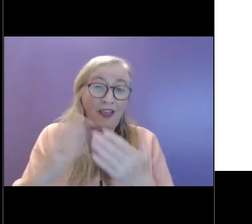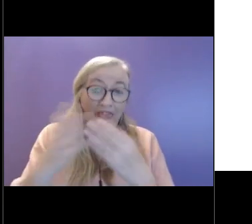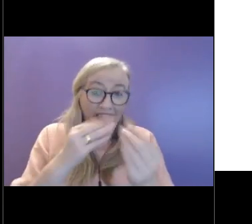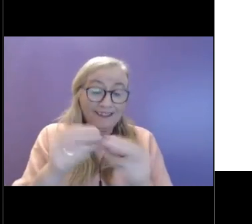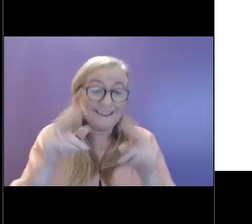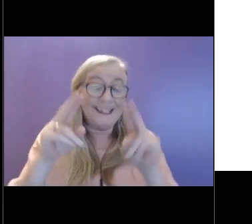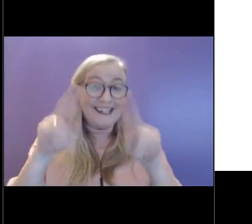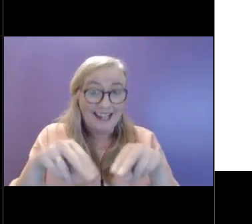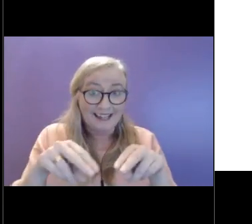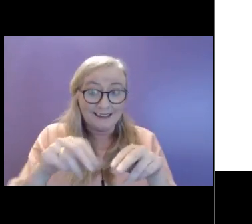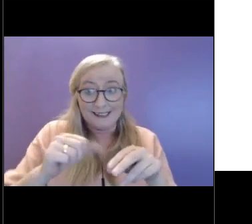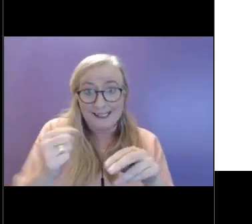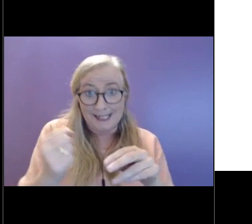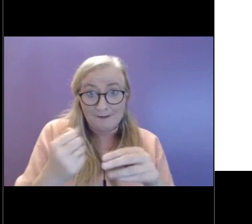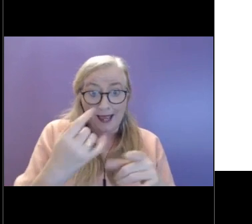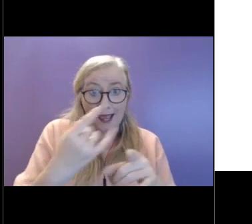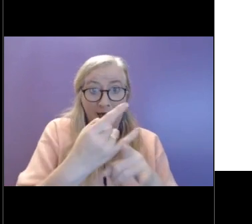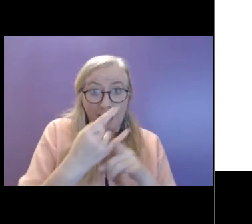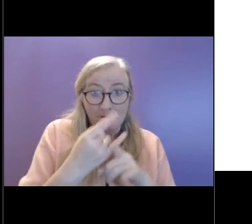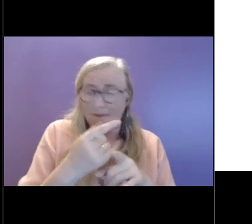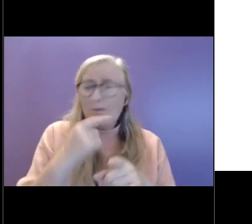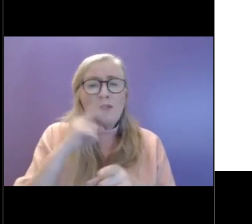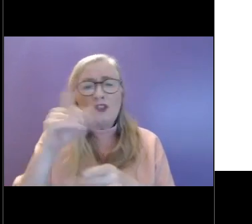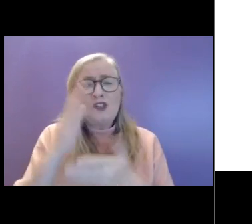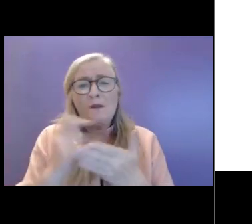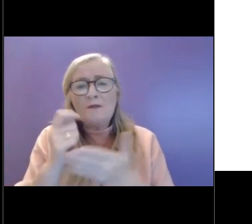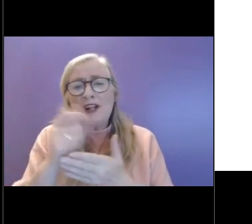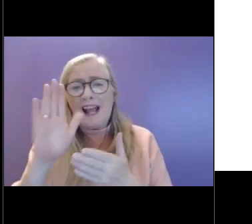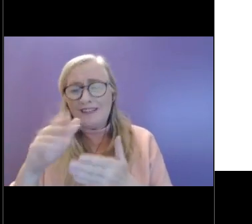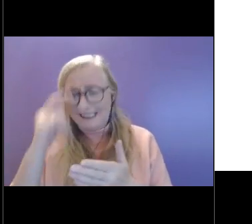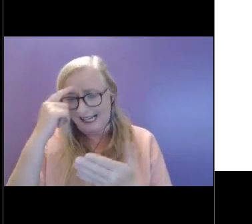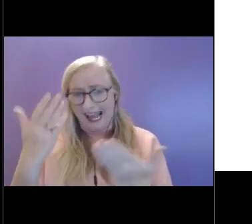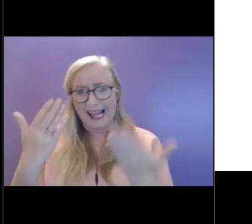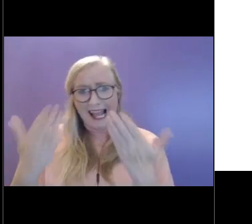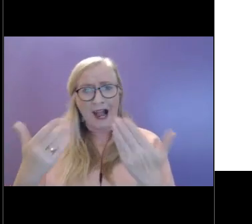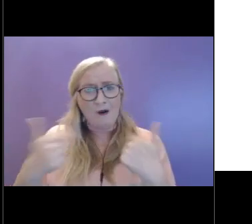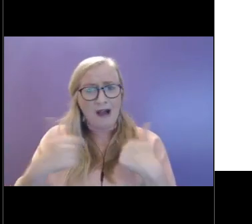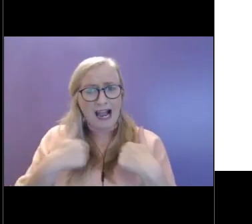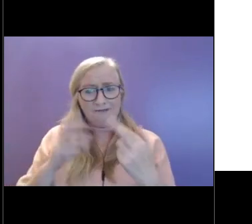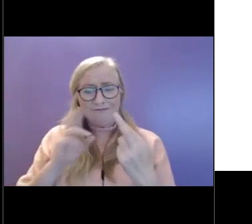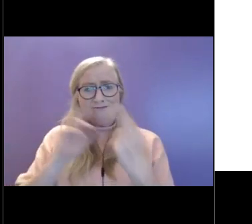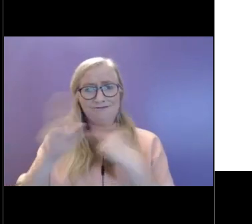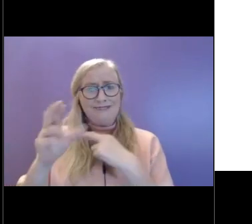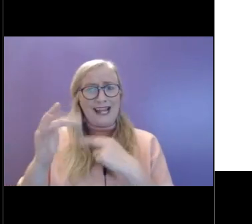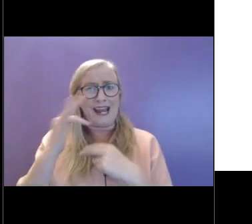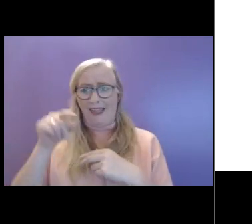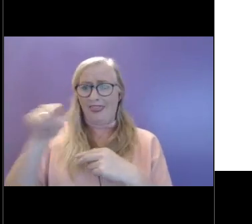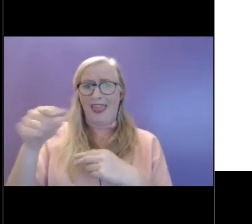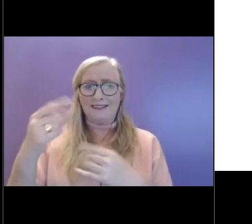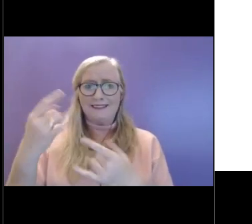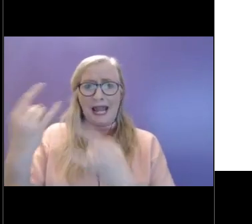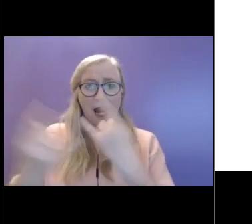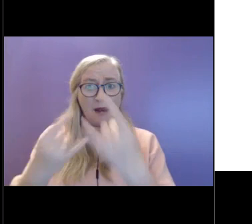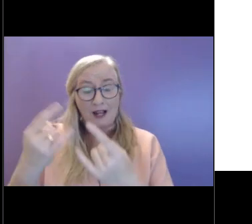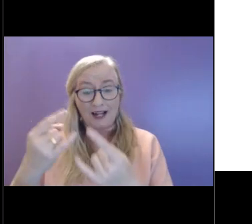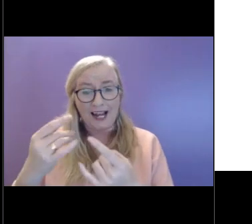but it's worth sometimes just thinking about how do I respond or react in certain situations? And is that still helpful to me?